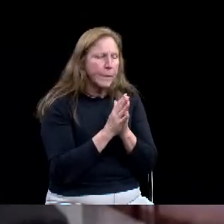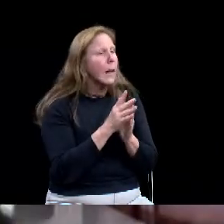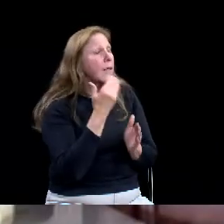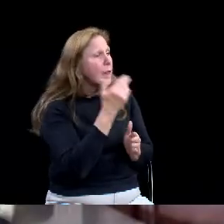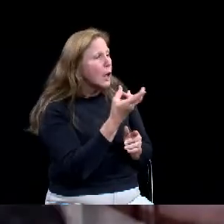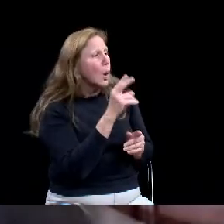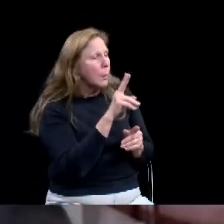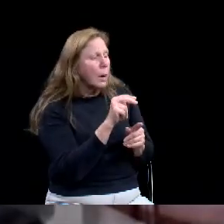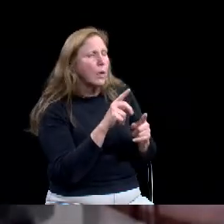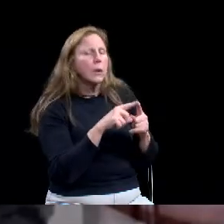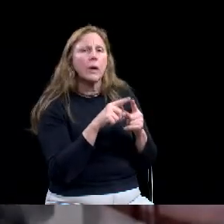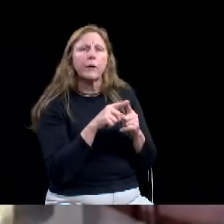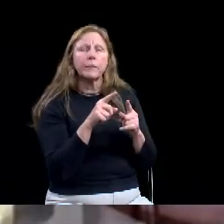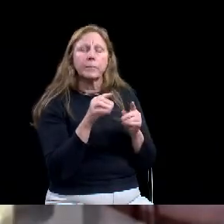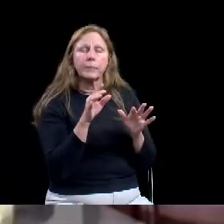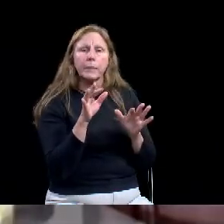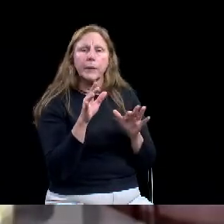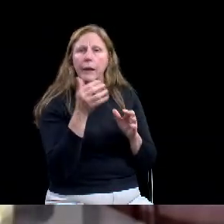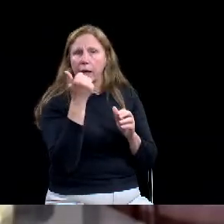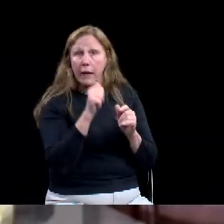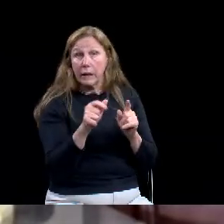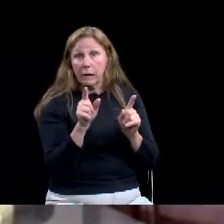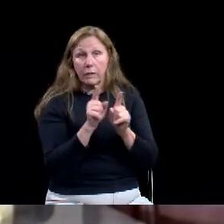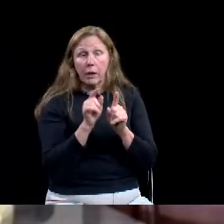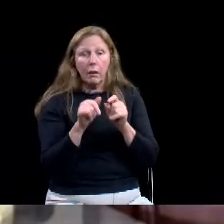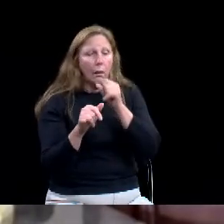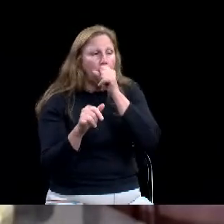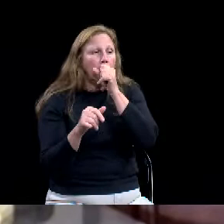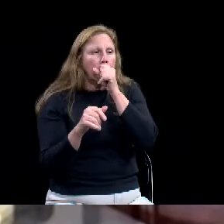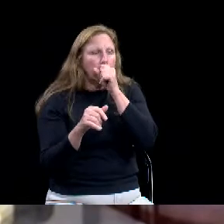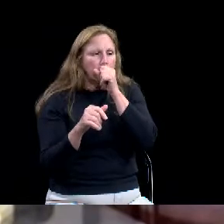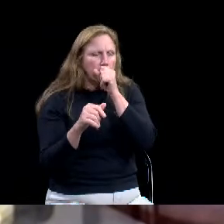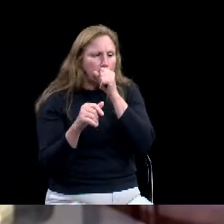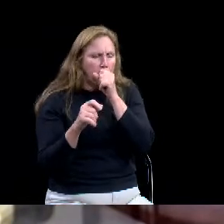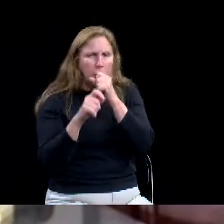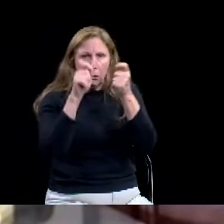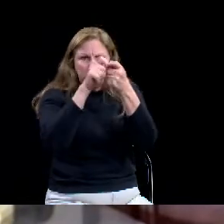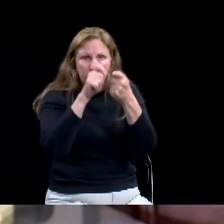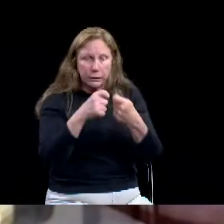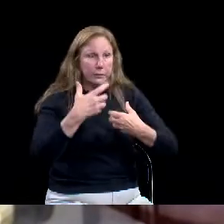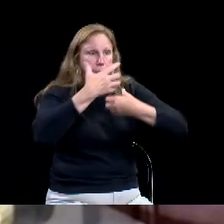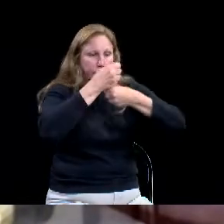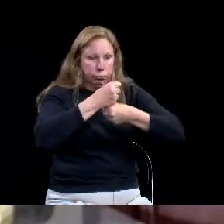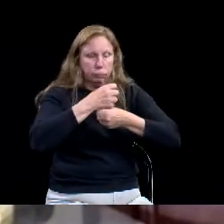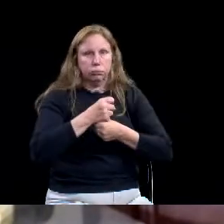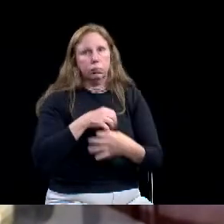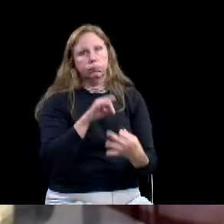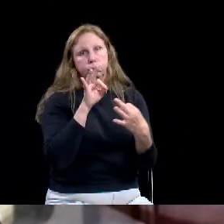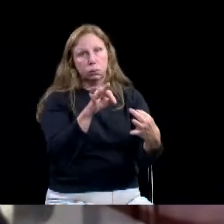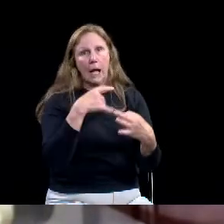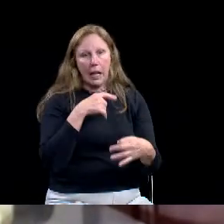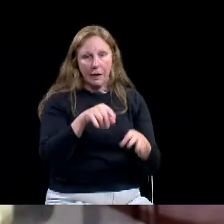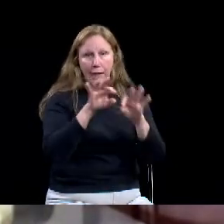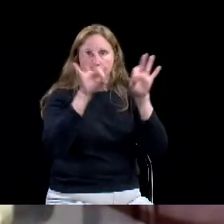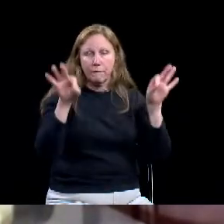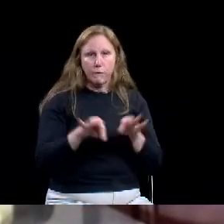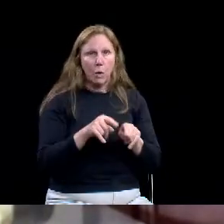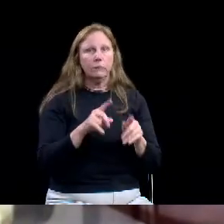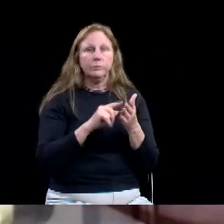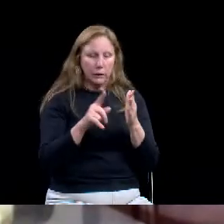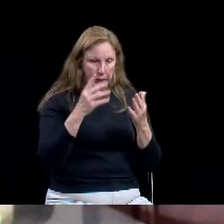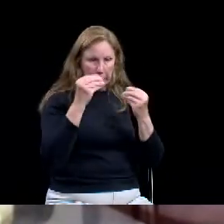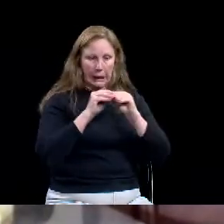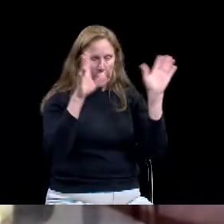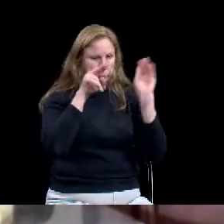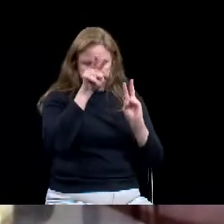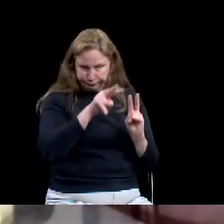format because it gives you nice updates on cases, hospital admissions fatalities, positivity rates, just all right here, and coupled